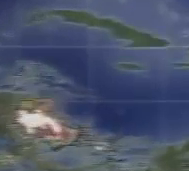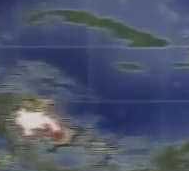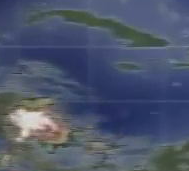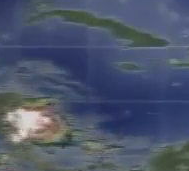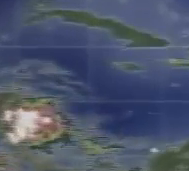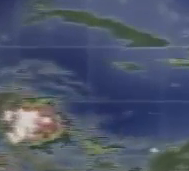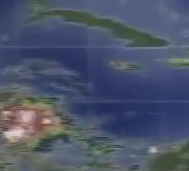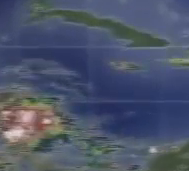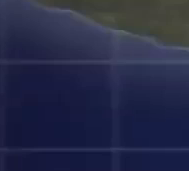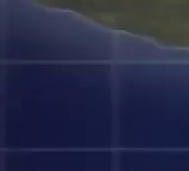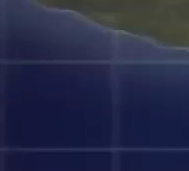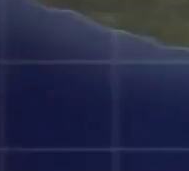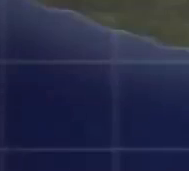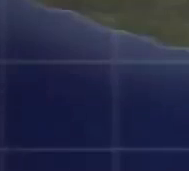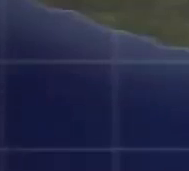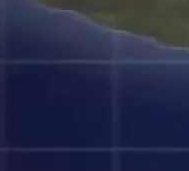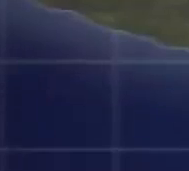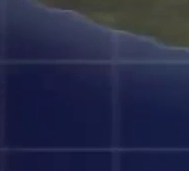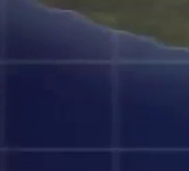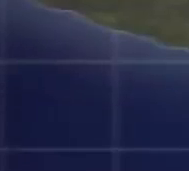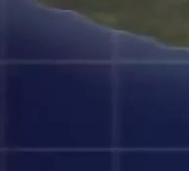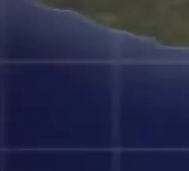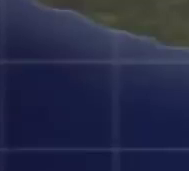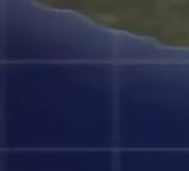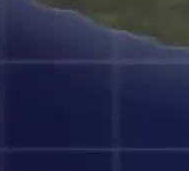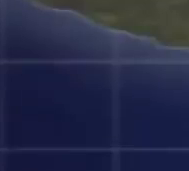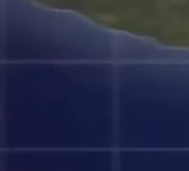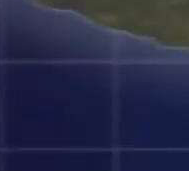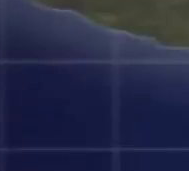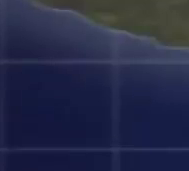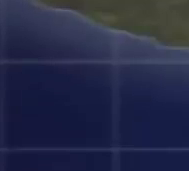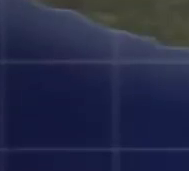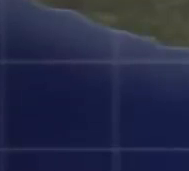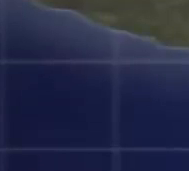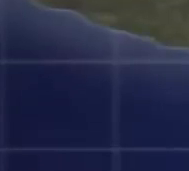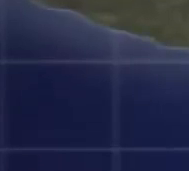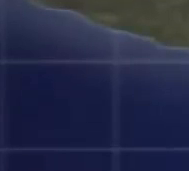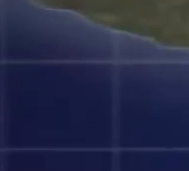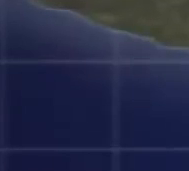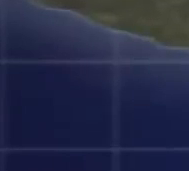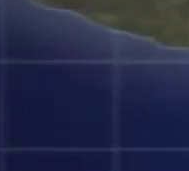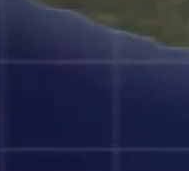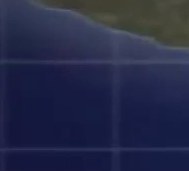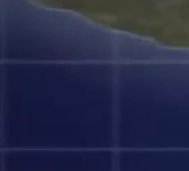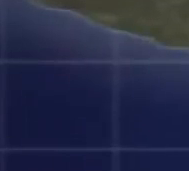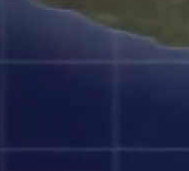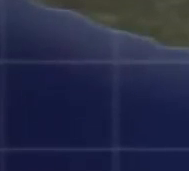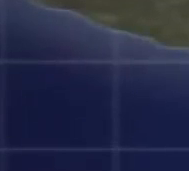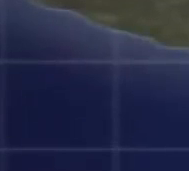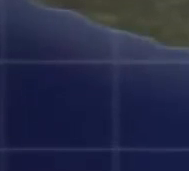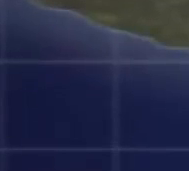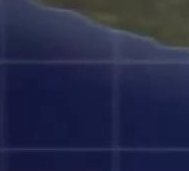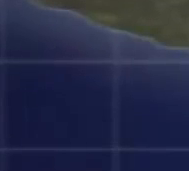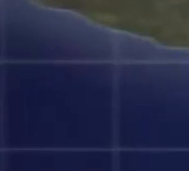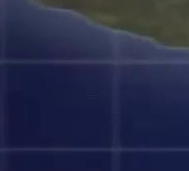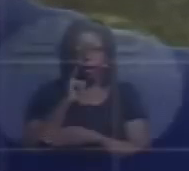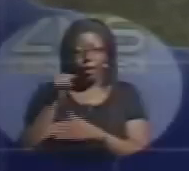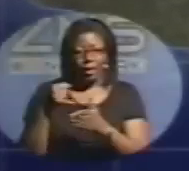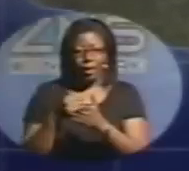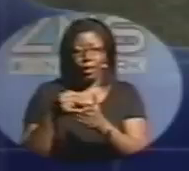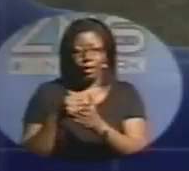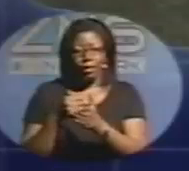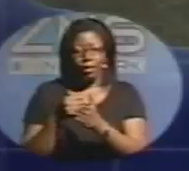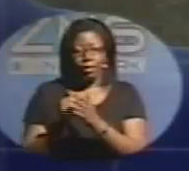good clip towards the west at about 17 miles per hour. As you can see, the 5 o'clock positioning 15.4 degrees north, 53